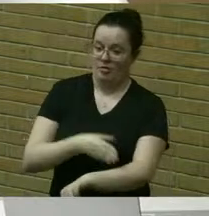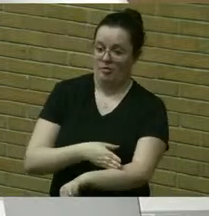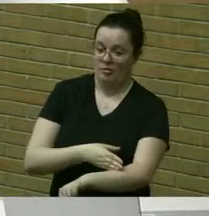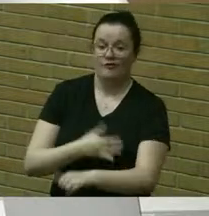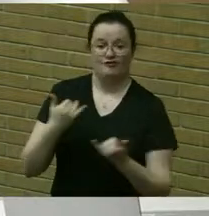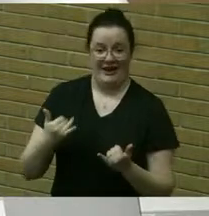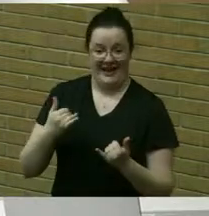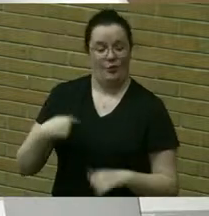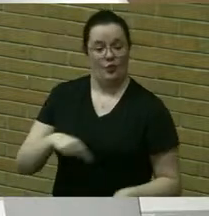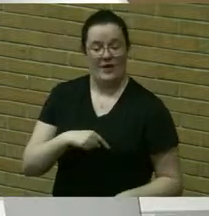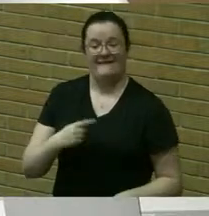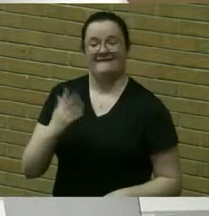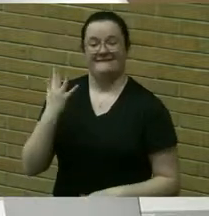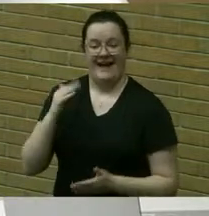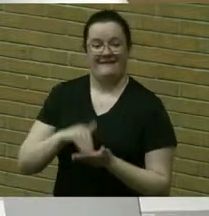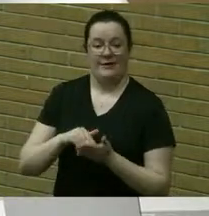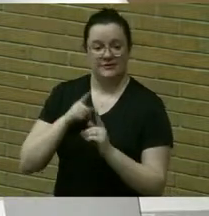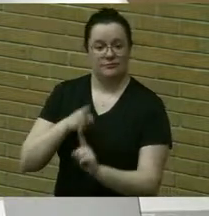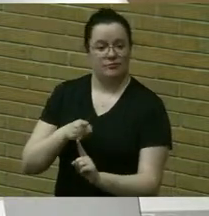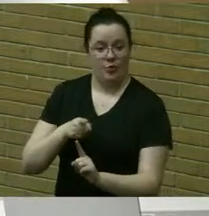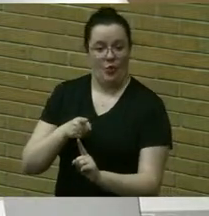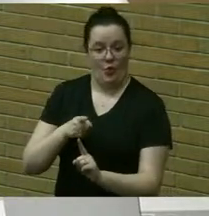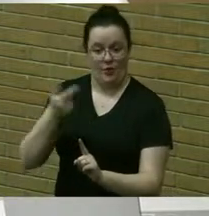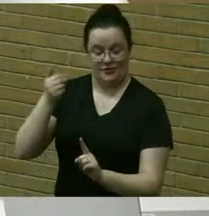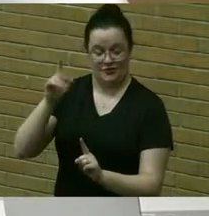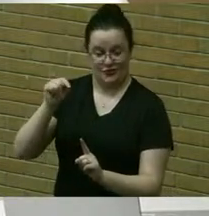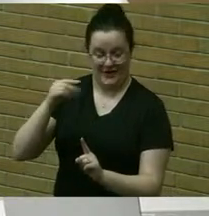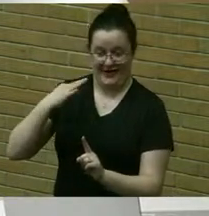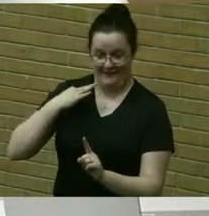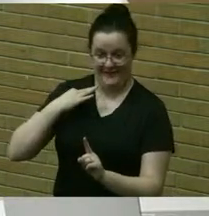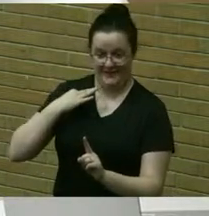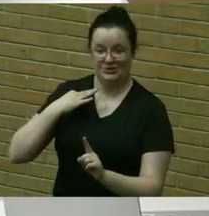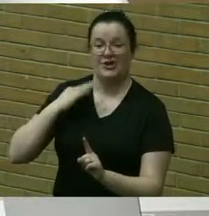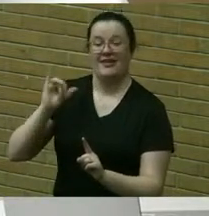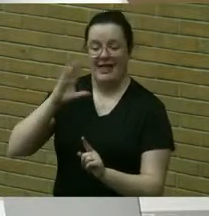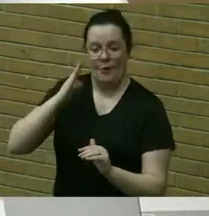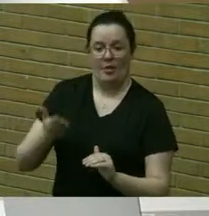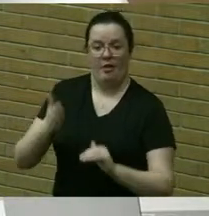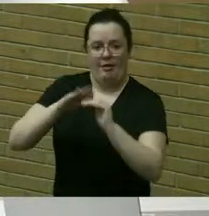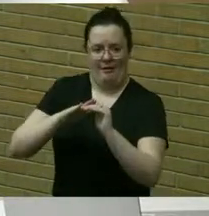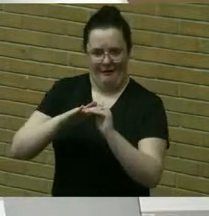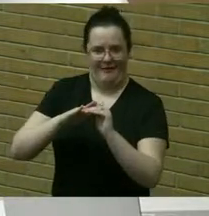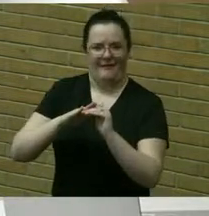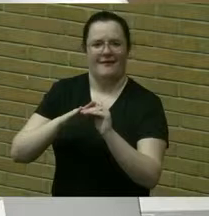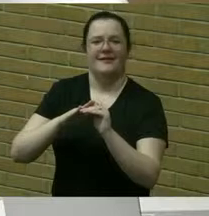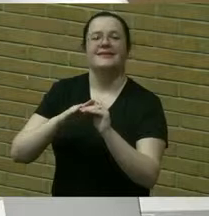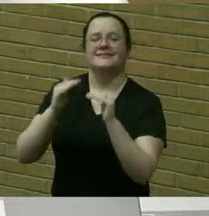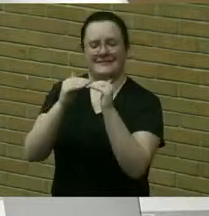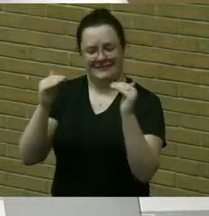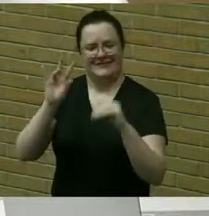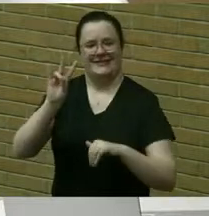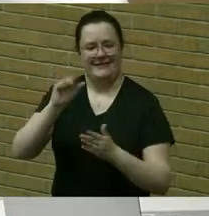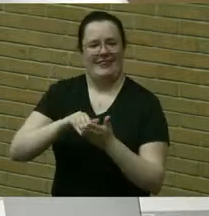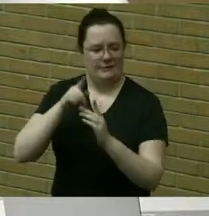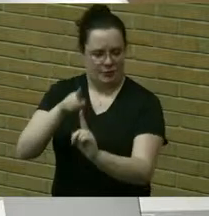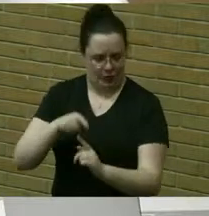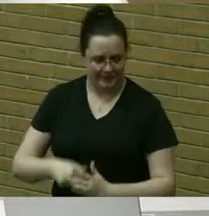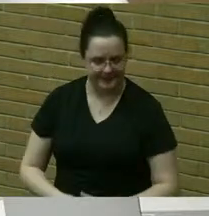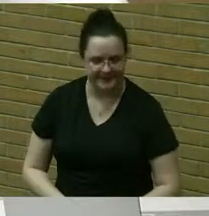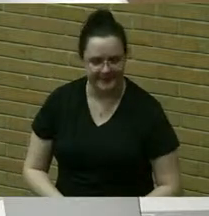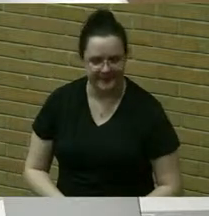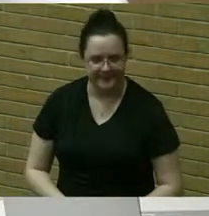eligibility level to the 7 000 point grant the eligibility level we also discussed our